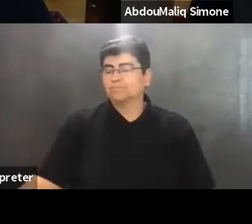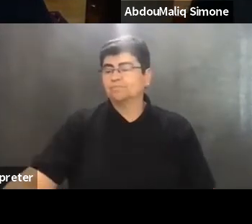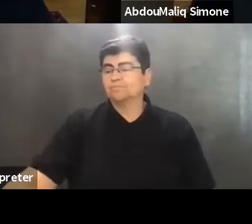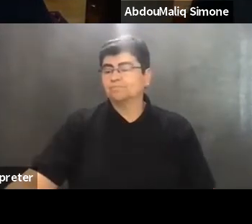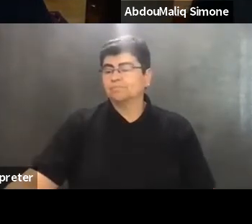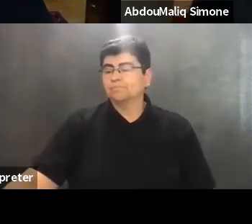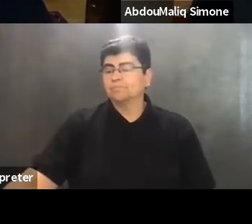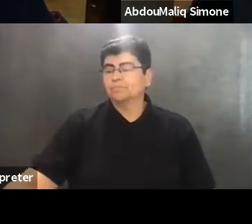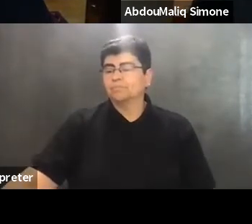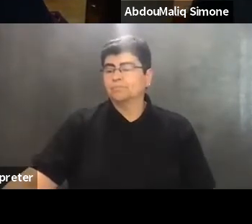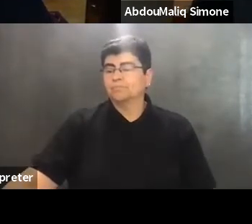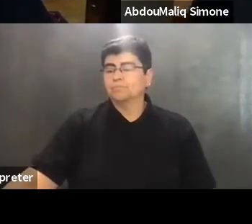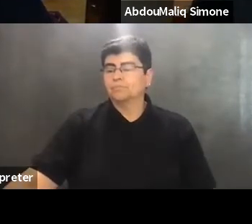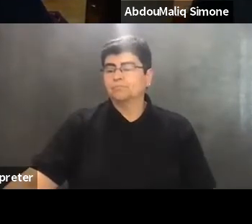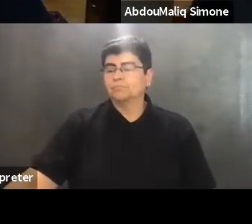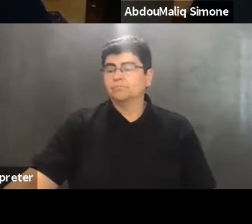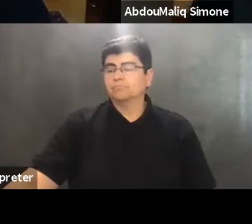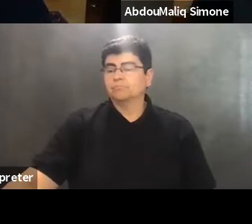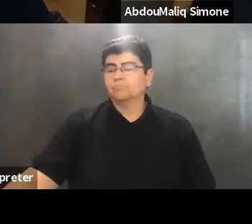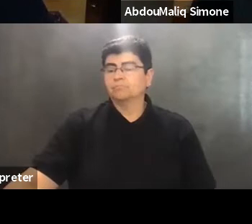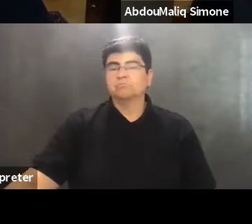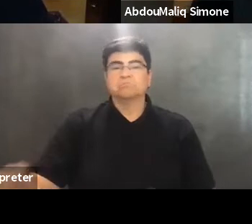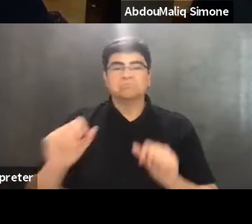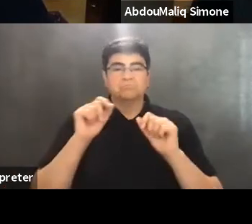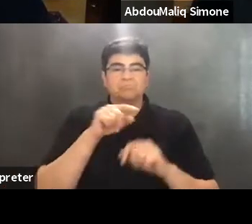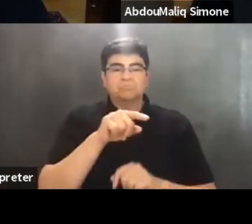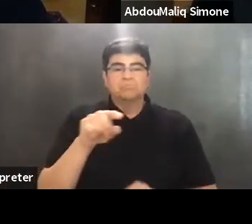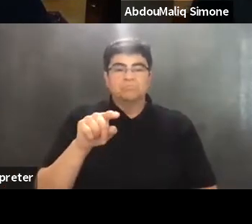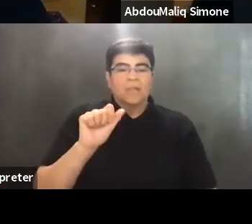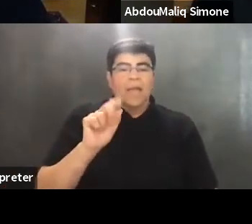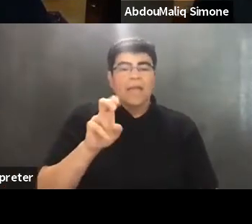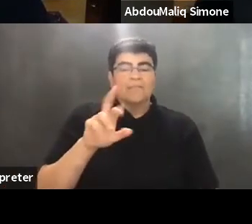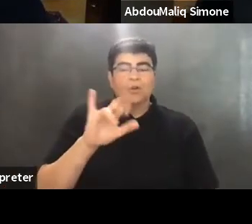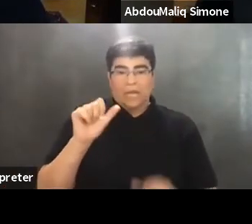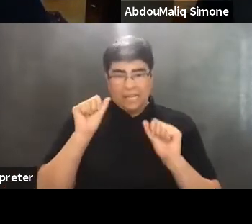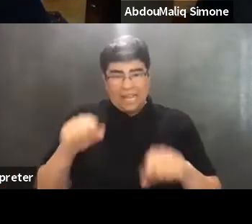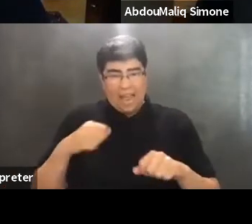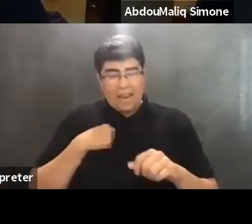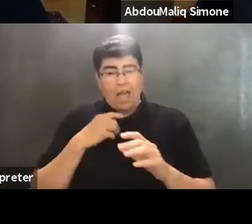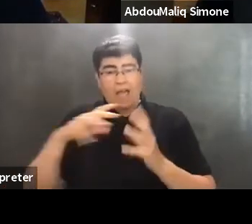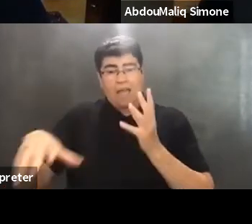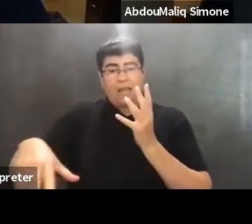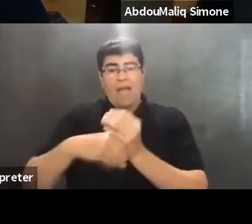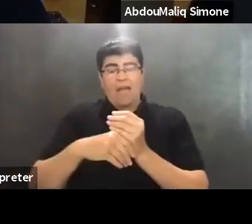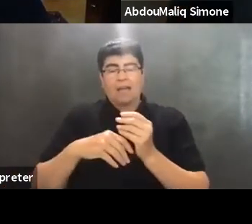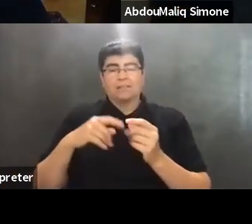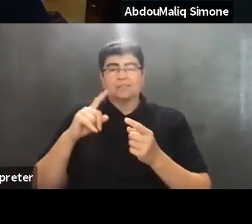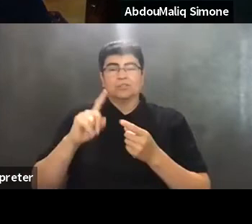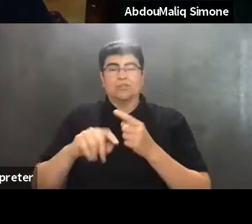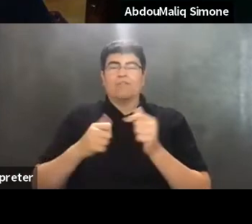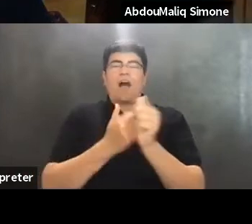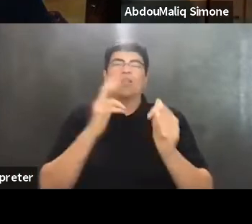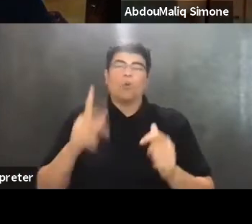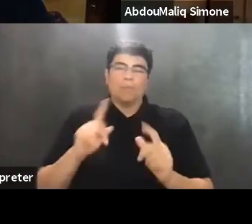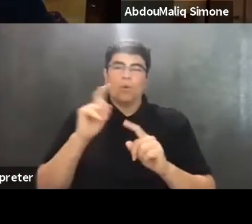Okay, so can I just make a follow-up to your answers to the last questions? We'll